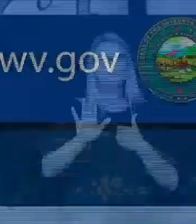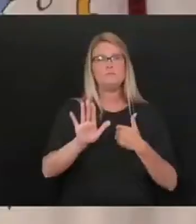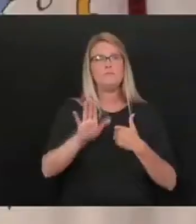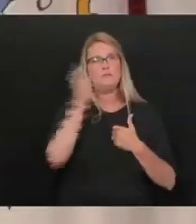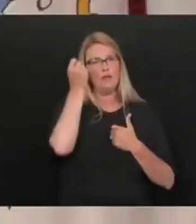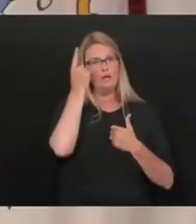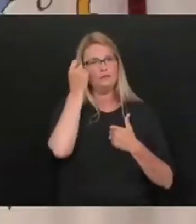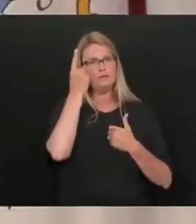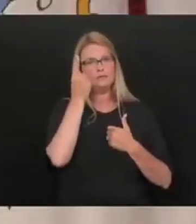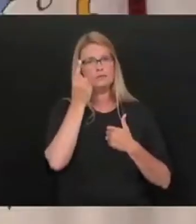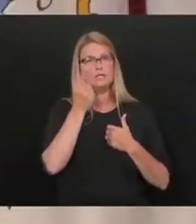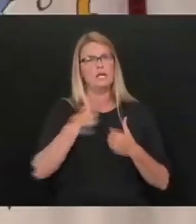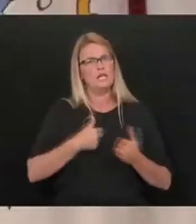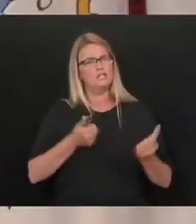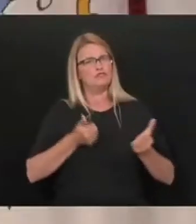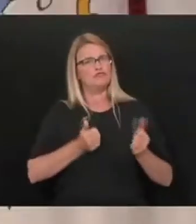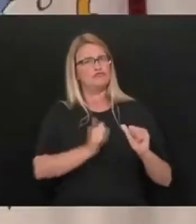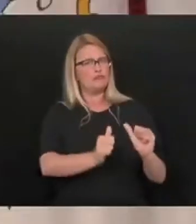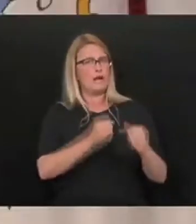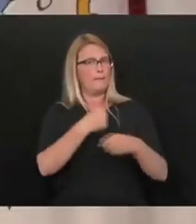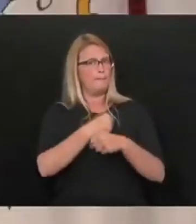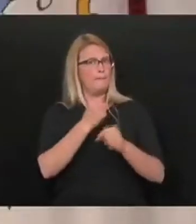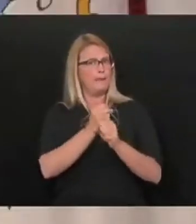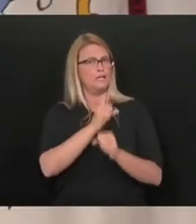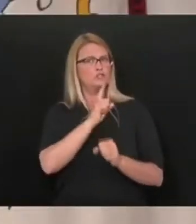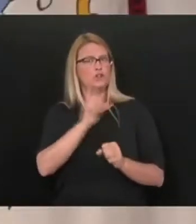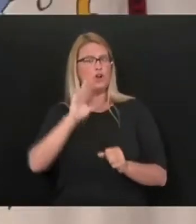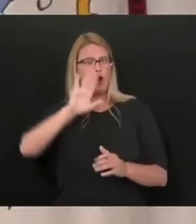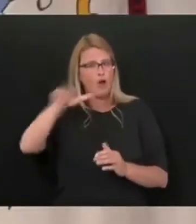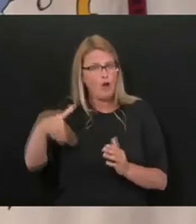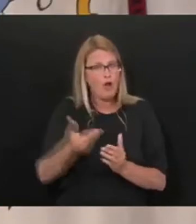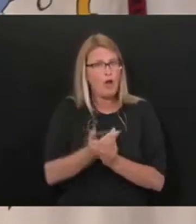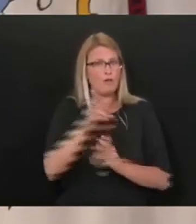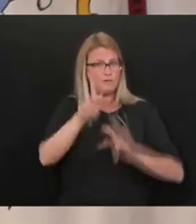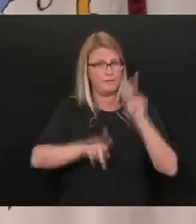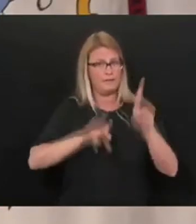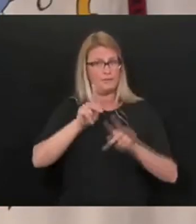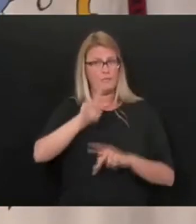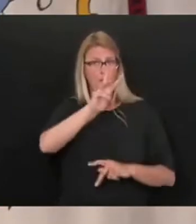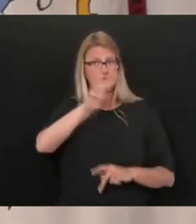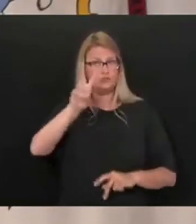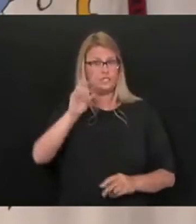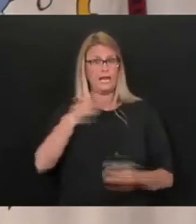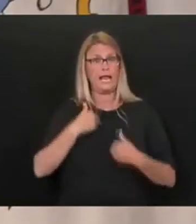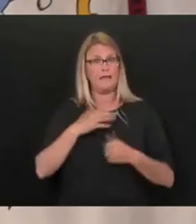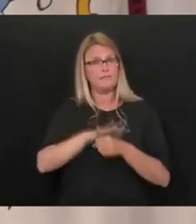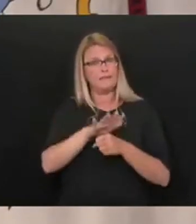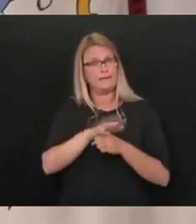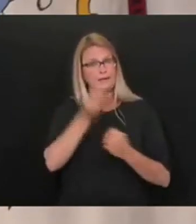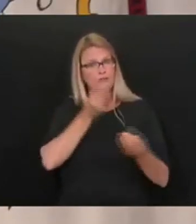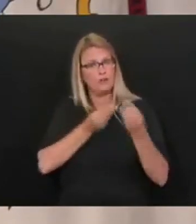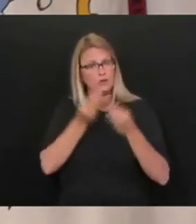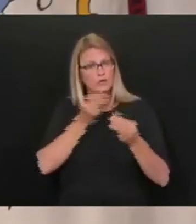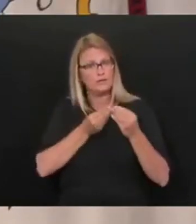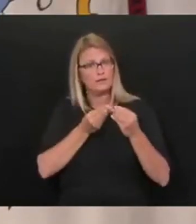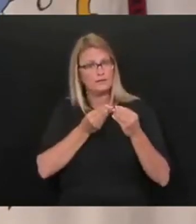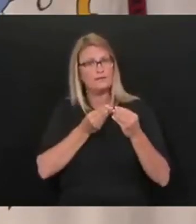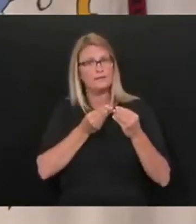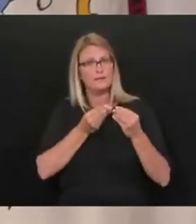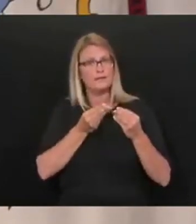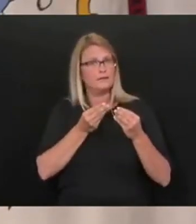let's try to make sure that every West Virginian is fed and hope and pray that maybe we can take this terrible, terrible